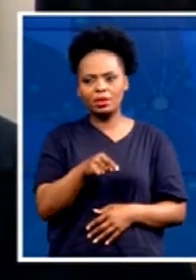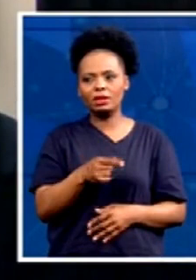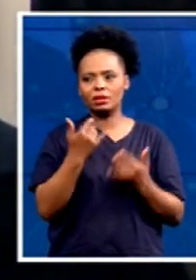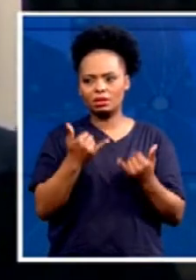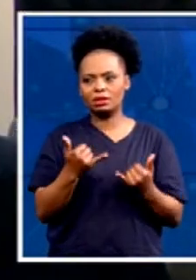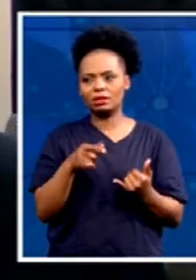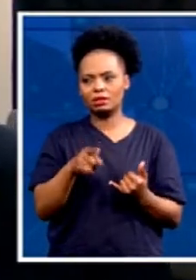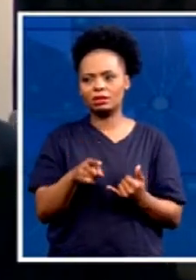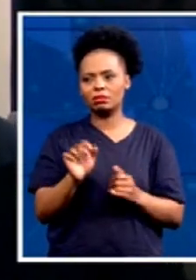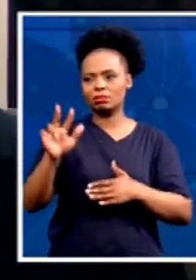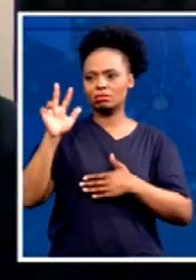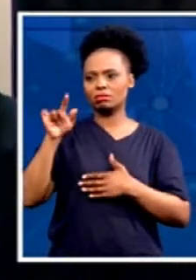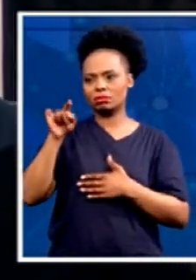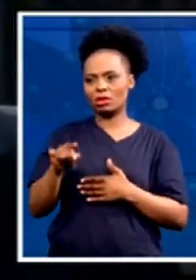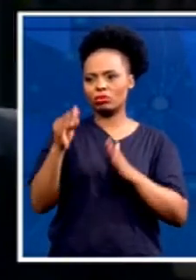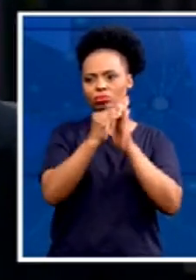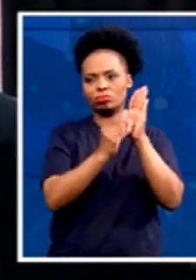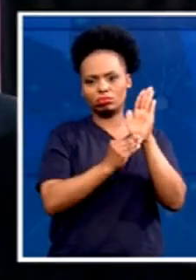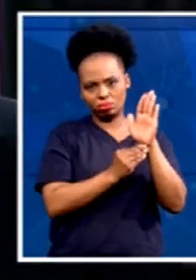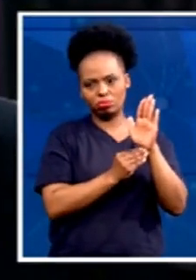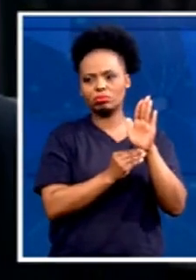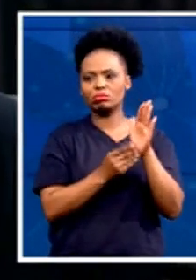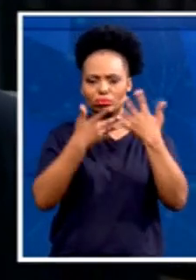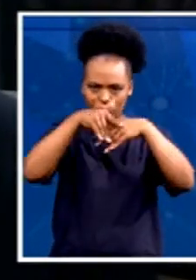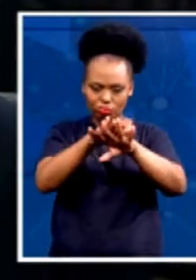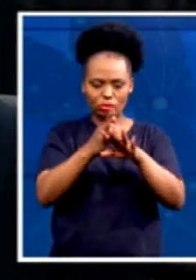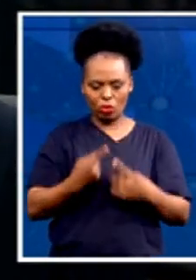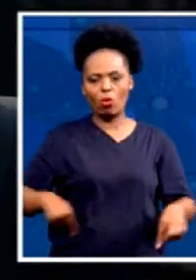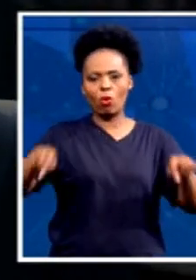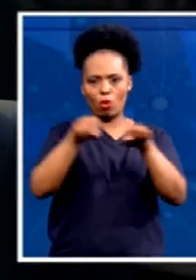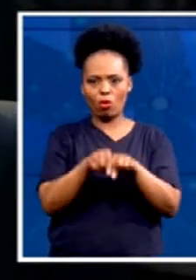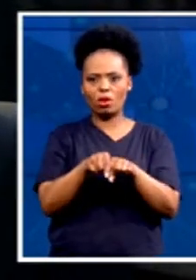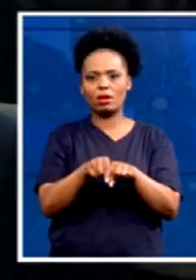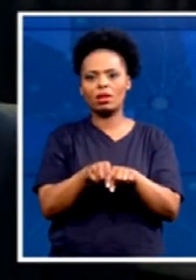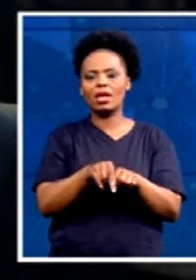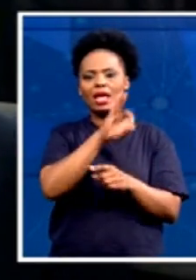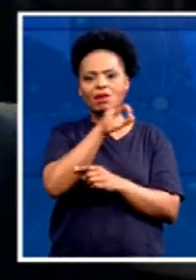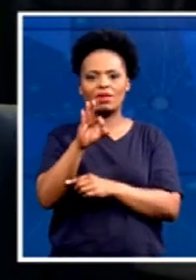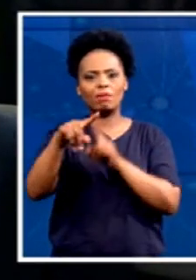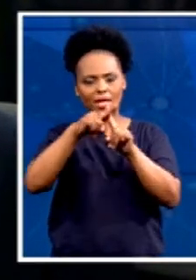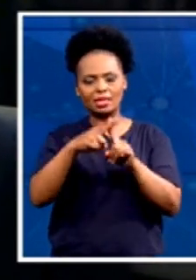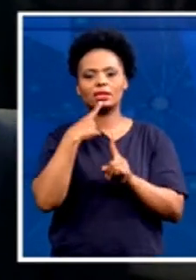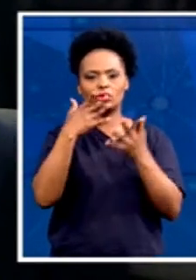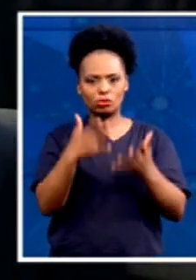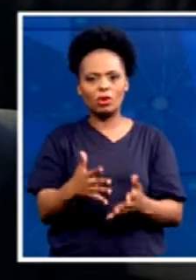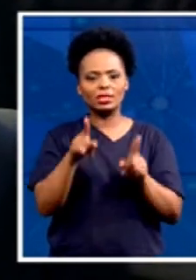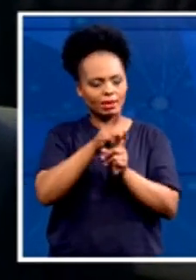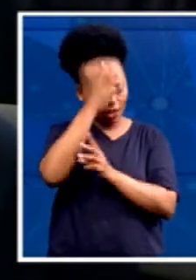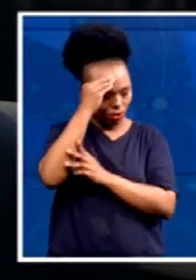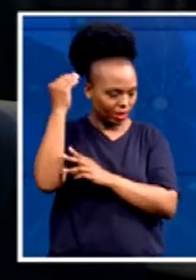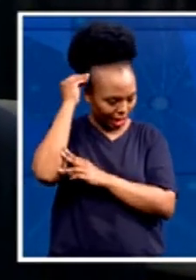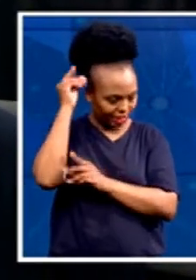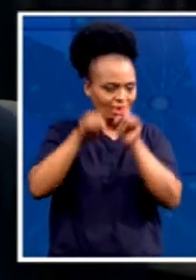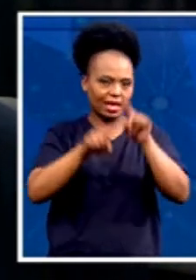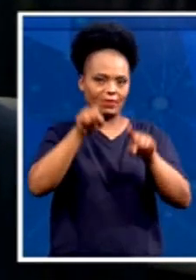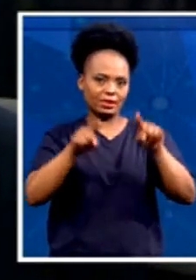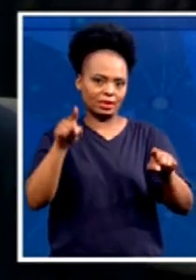Freedom Front Plus has always said, but recognize and respect that diversity. And that's why I always say, be proud to